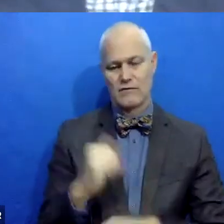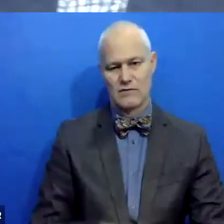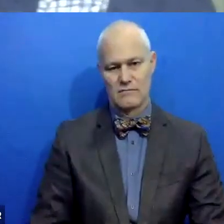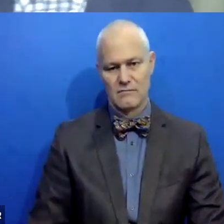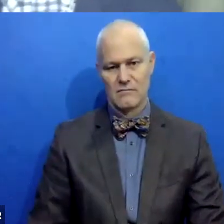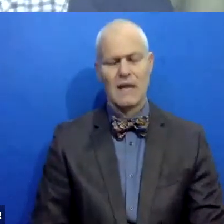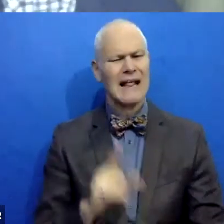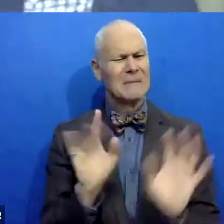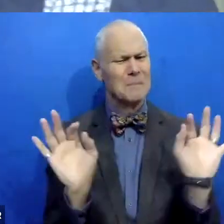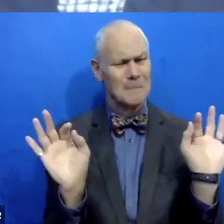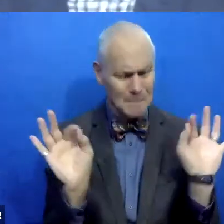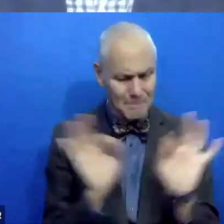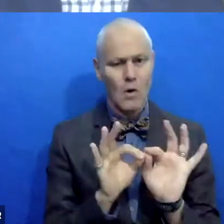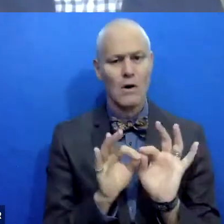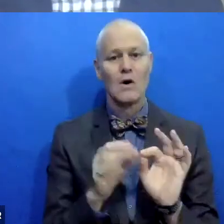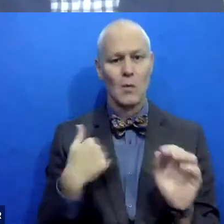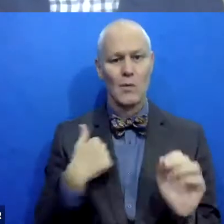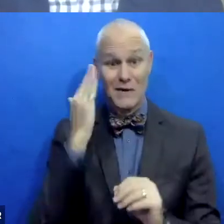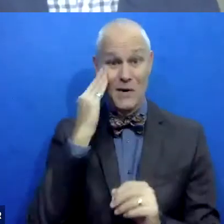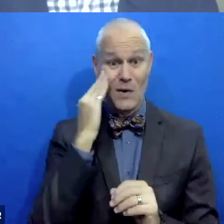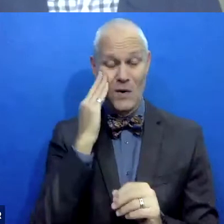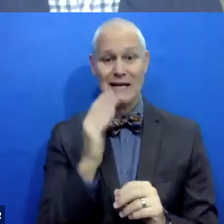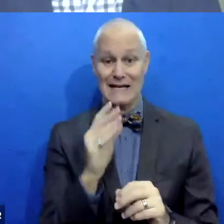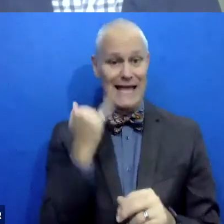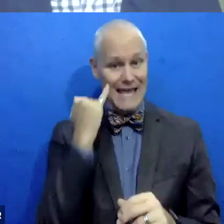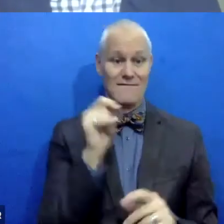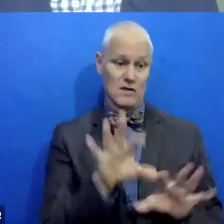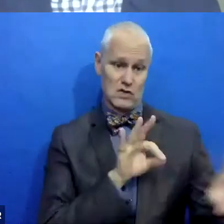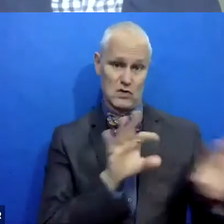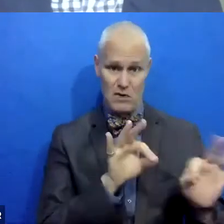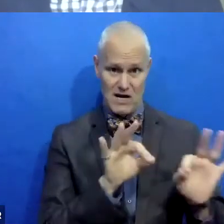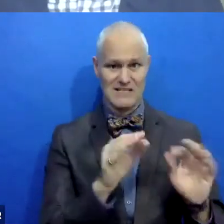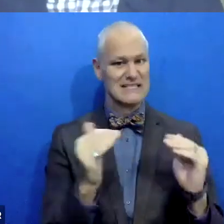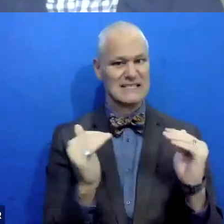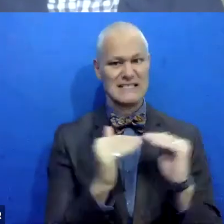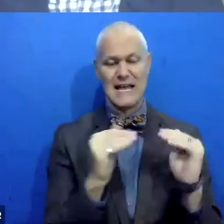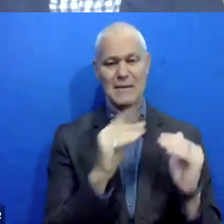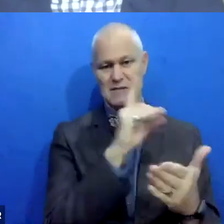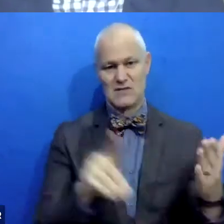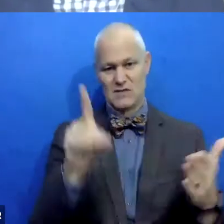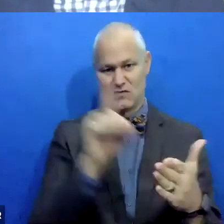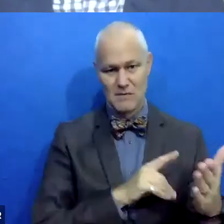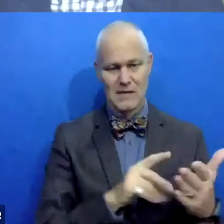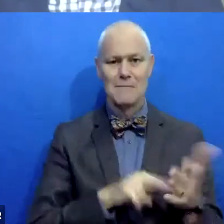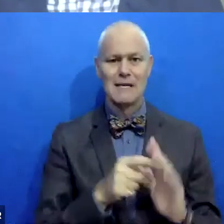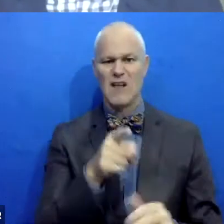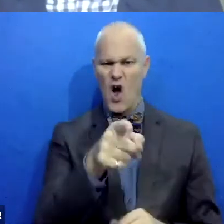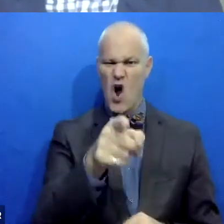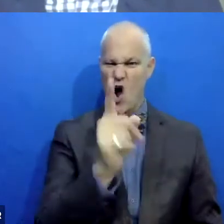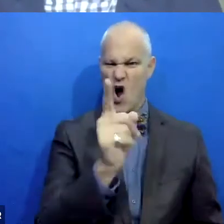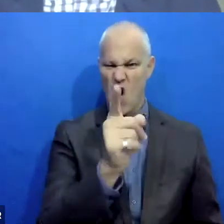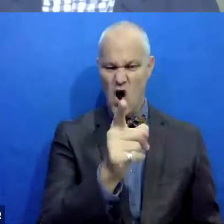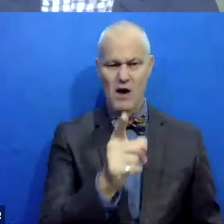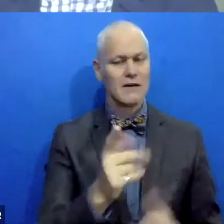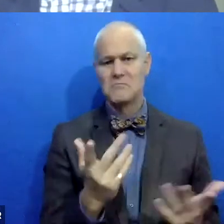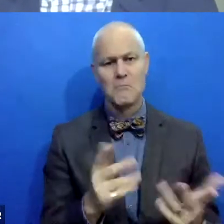is critically important because we know that discretion equals discrimination. It is not meant to say, you know, anything other than this is